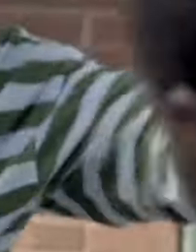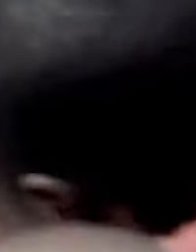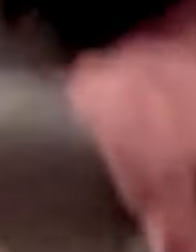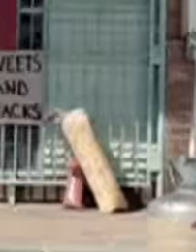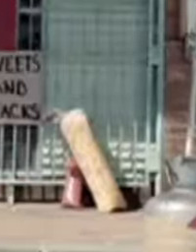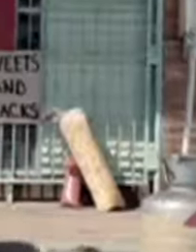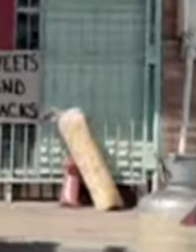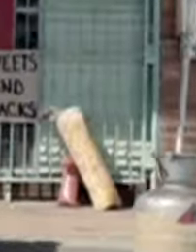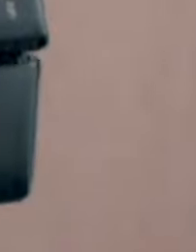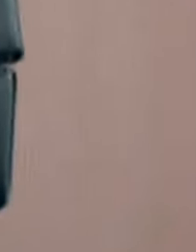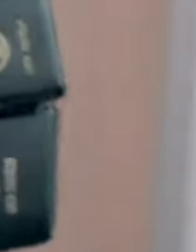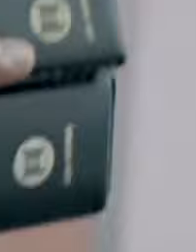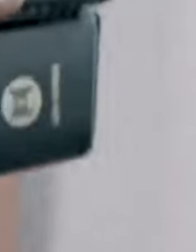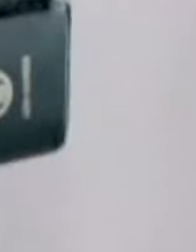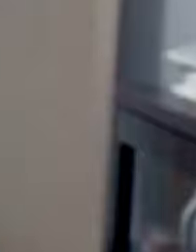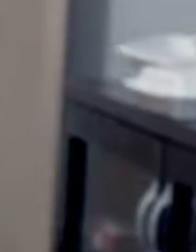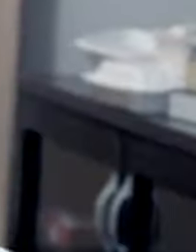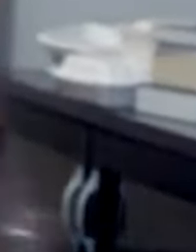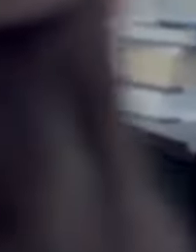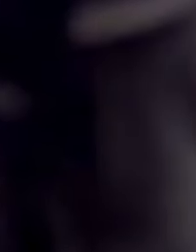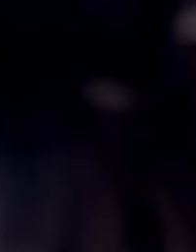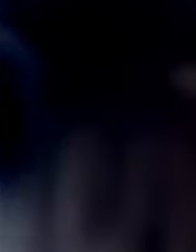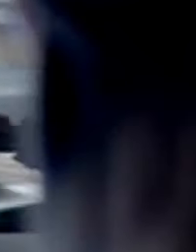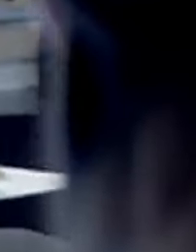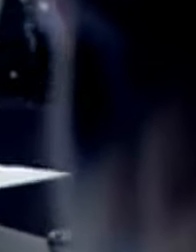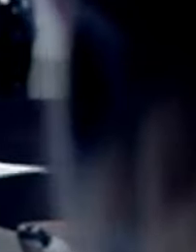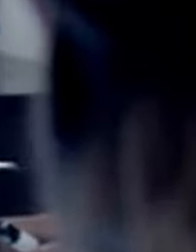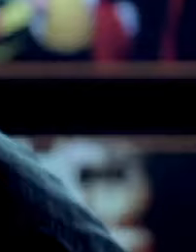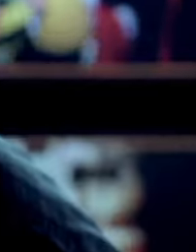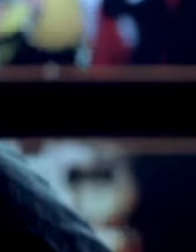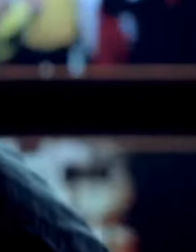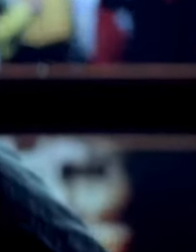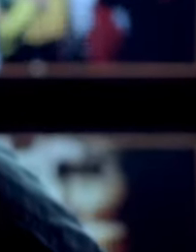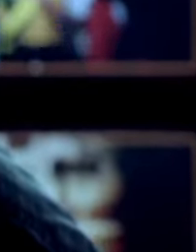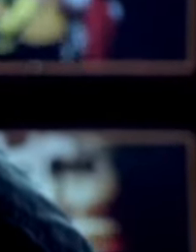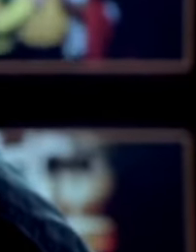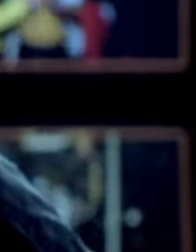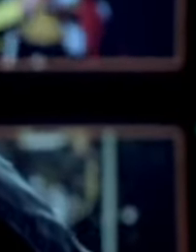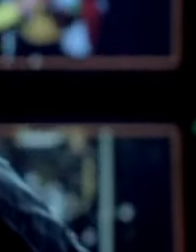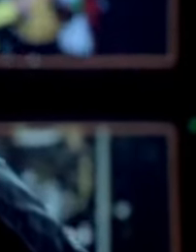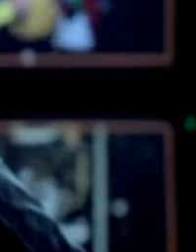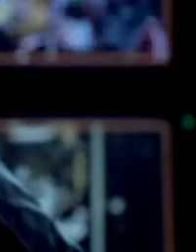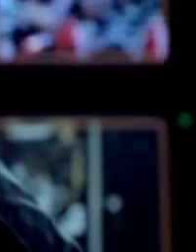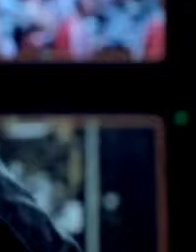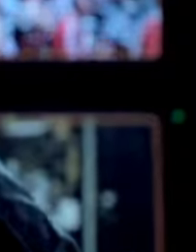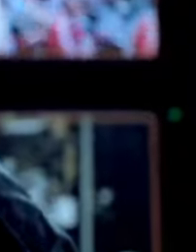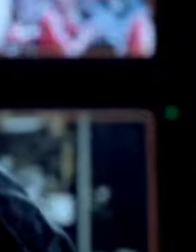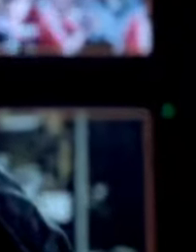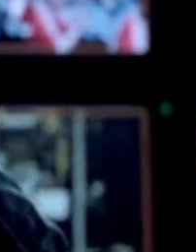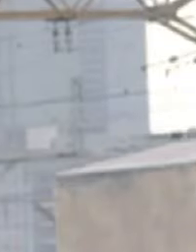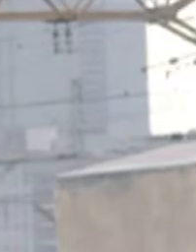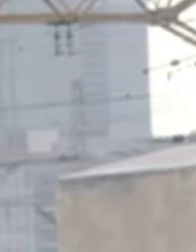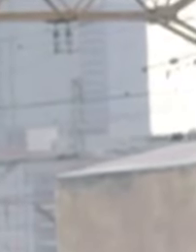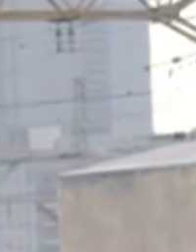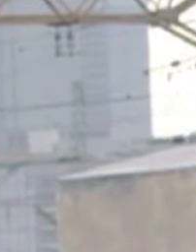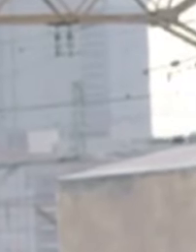entertained. For us, it's not a job. It's a calling. We do this and more because